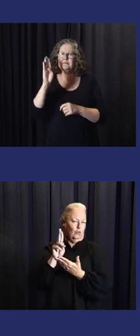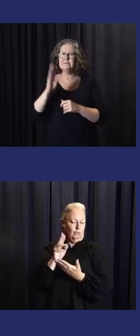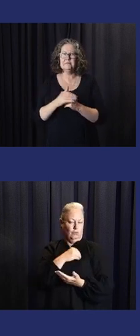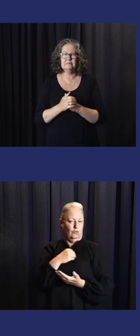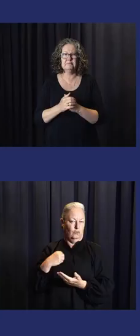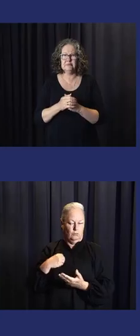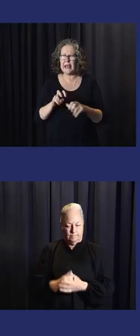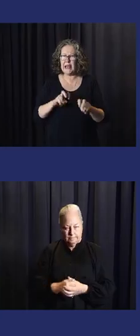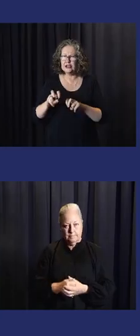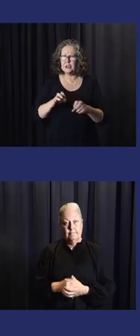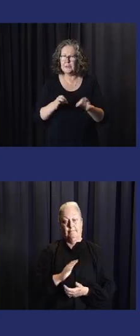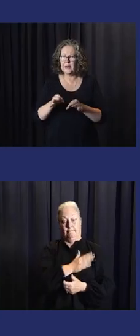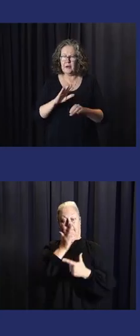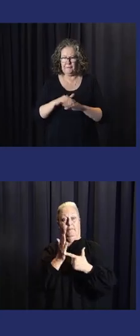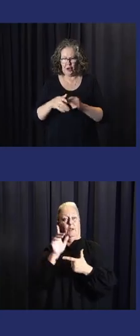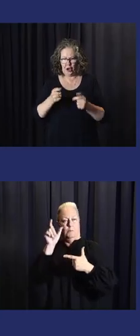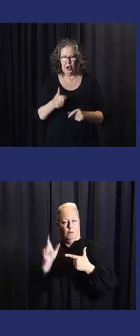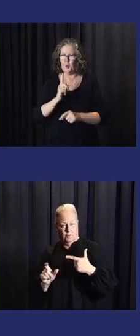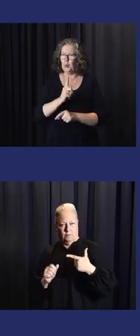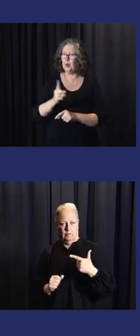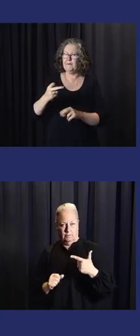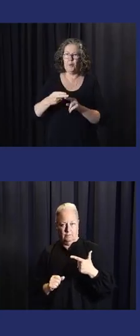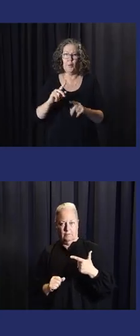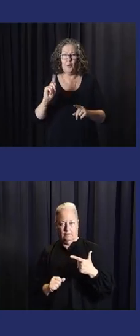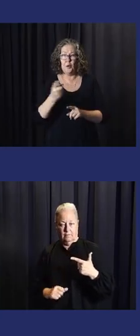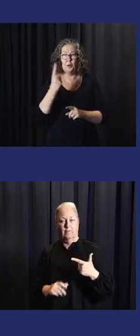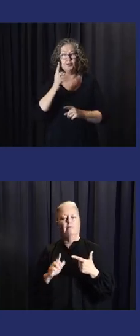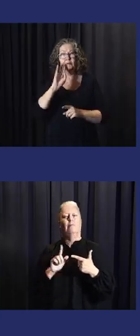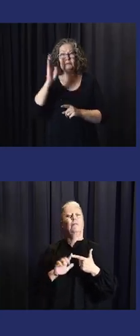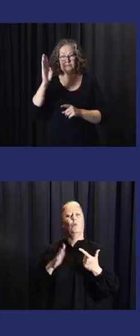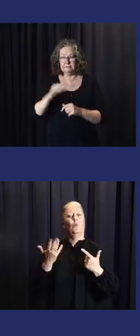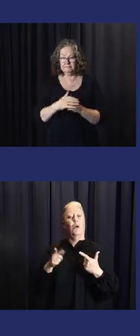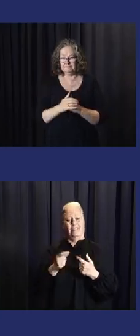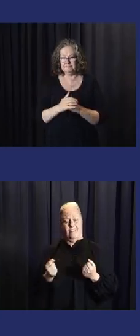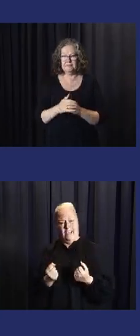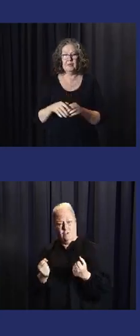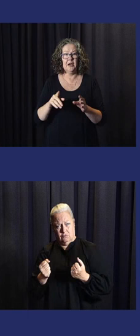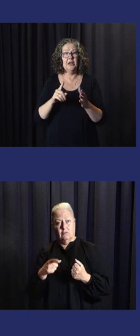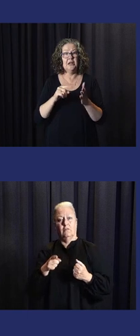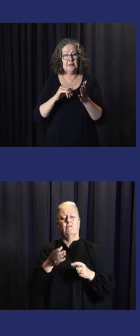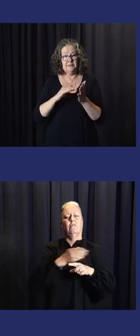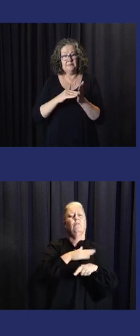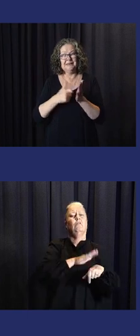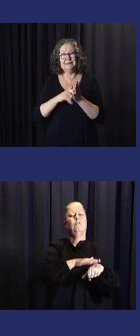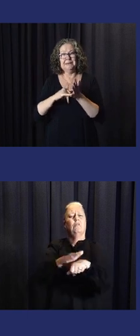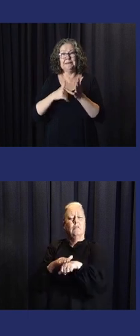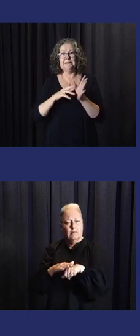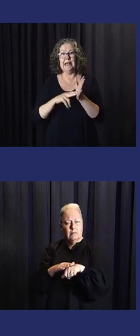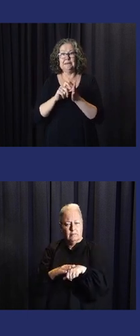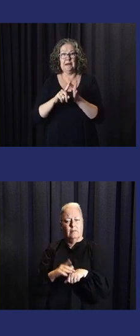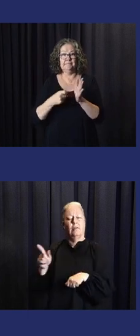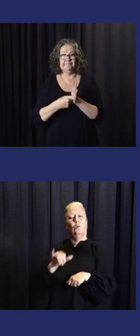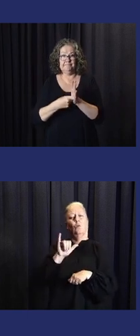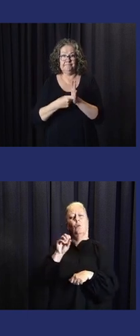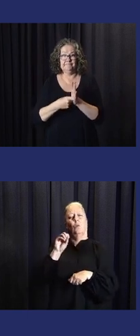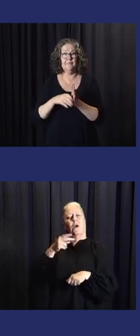Thank you, Dr. Nga. We'll move along. Our next presentation is Action Plan on Early Warning Systems for